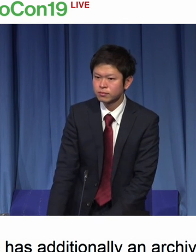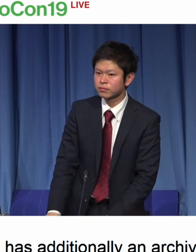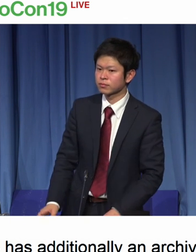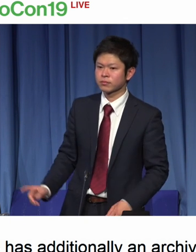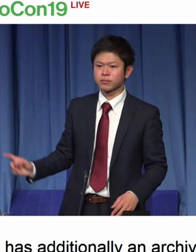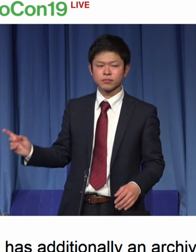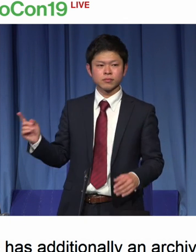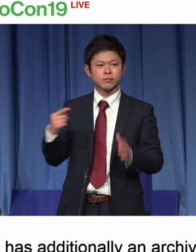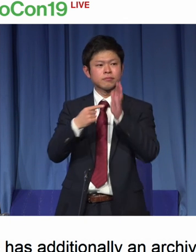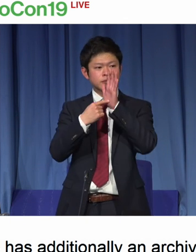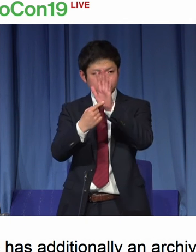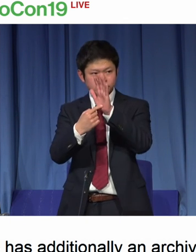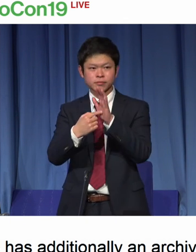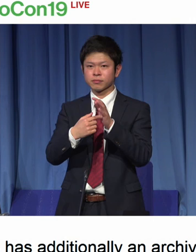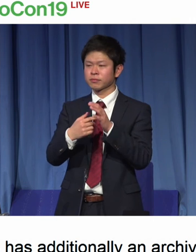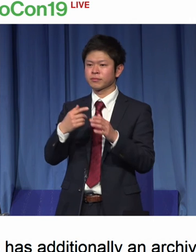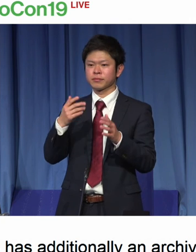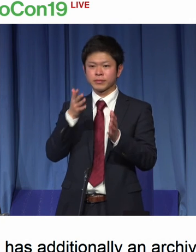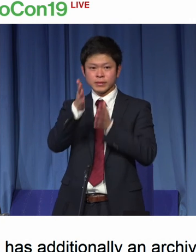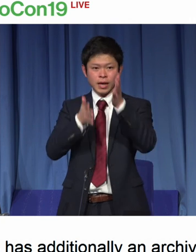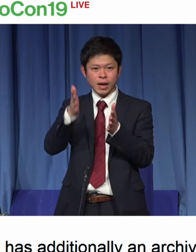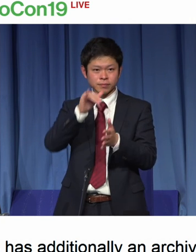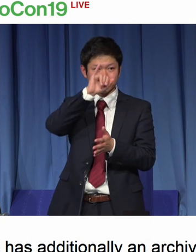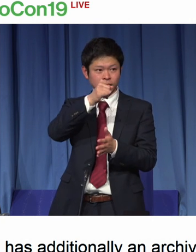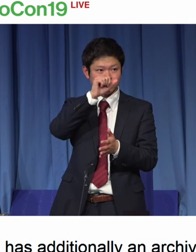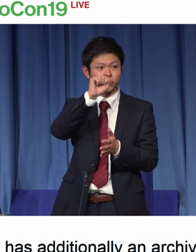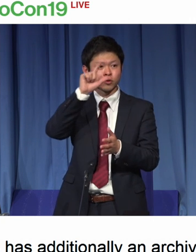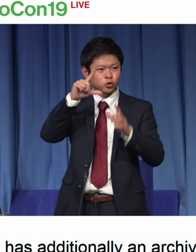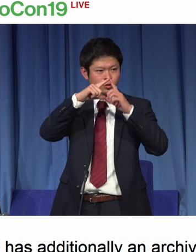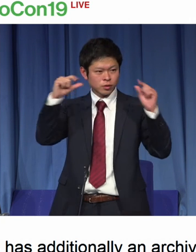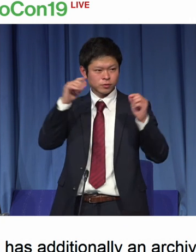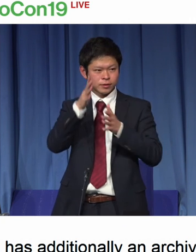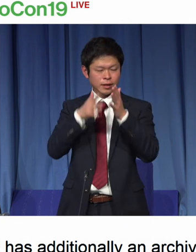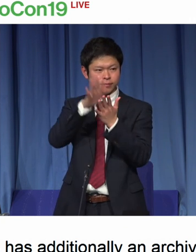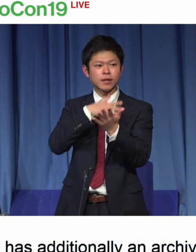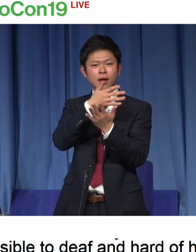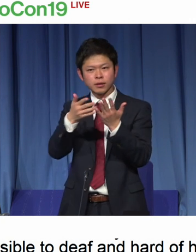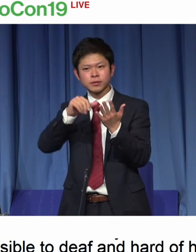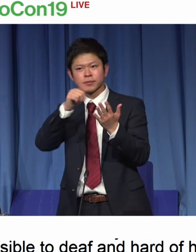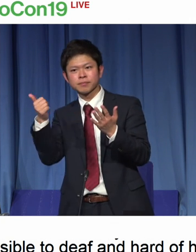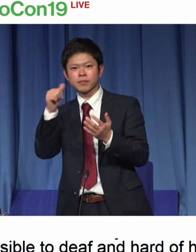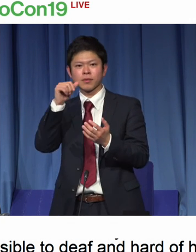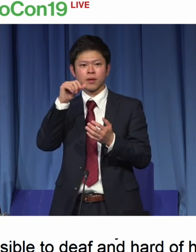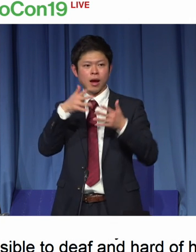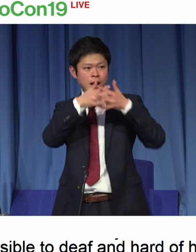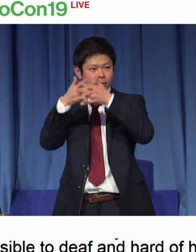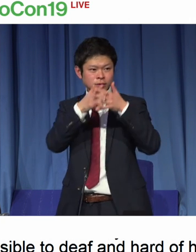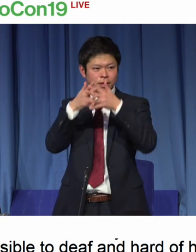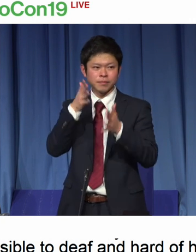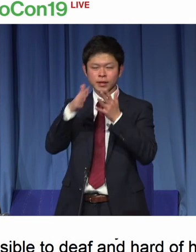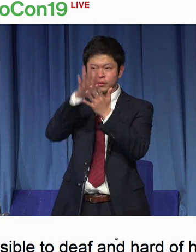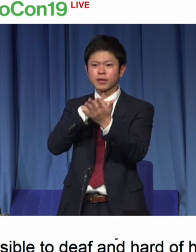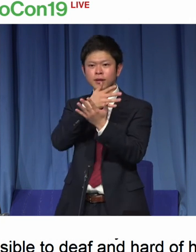to information and programs. So we have